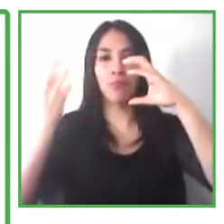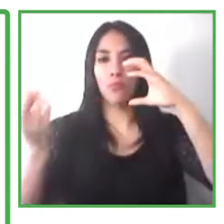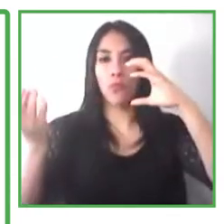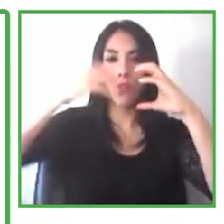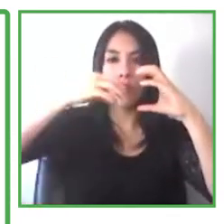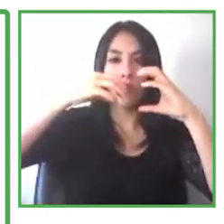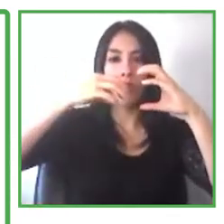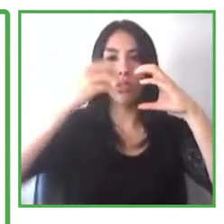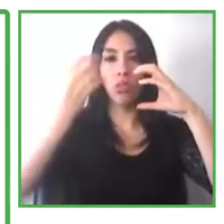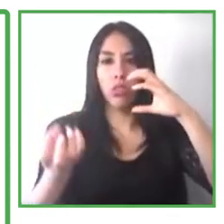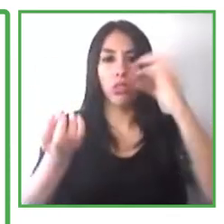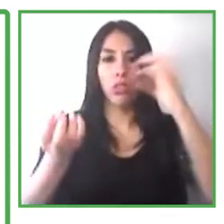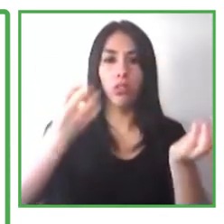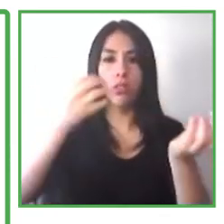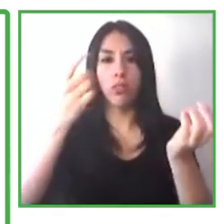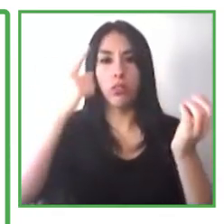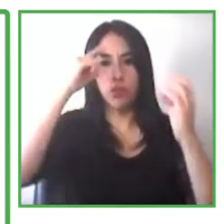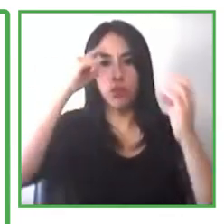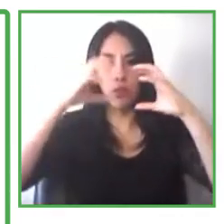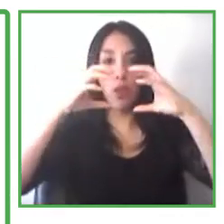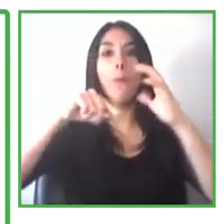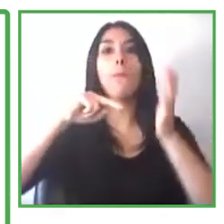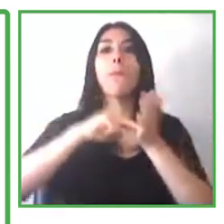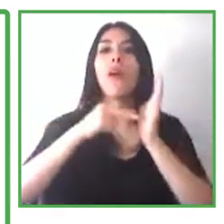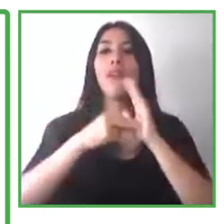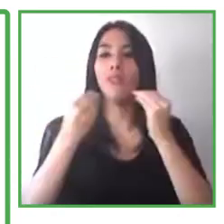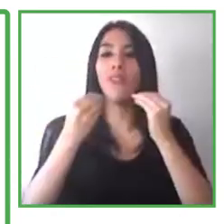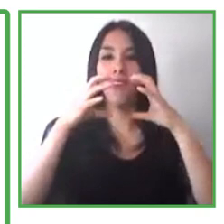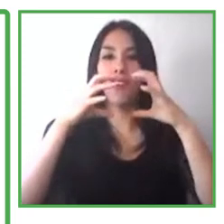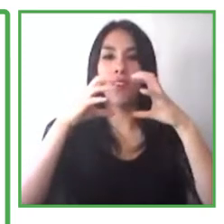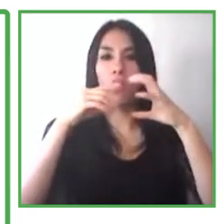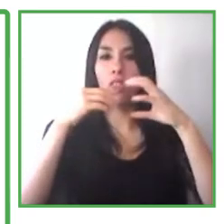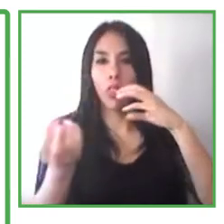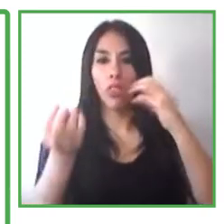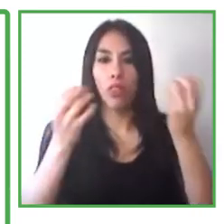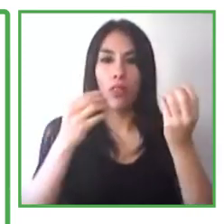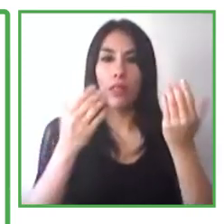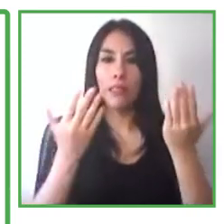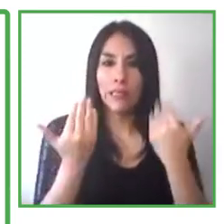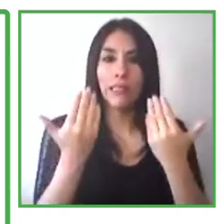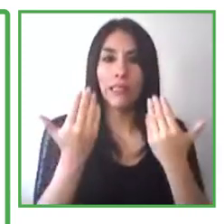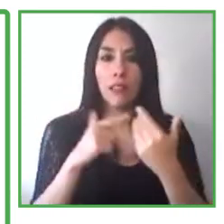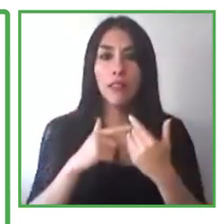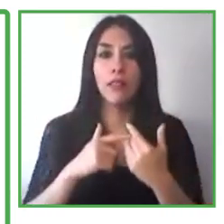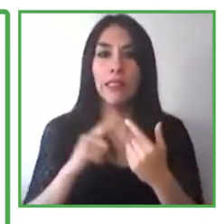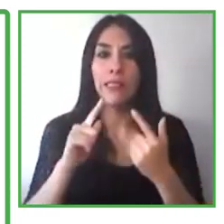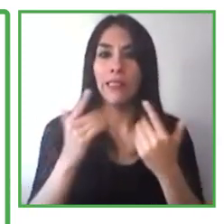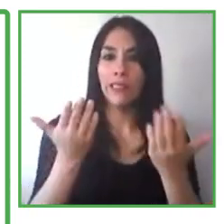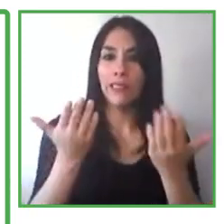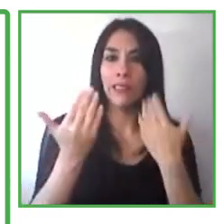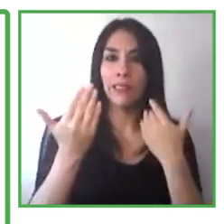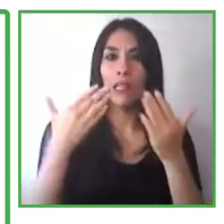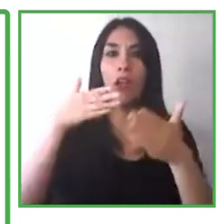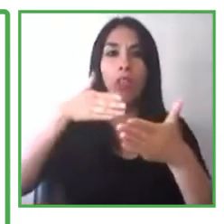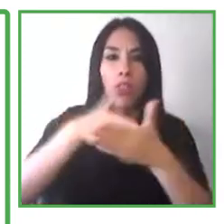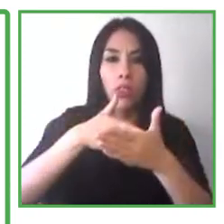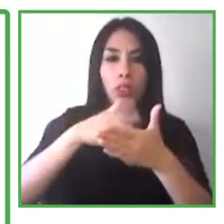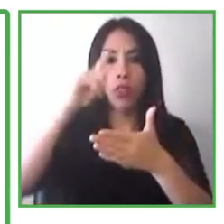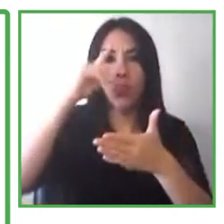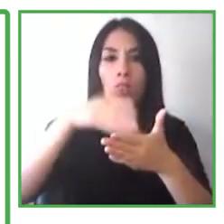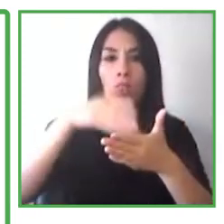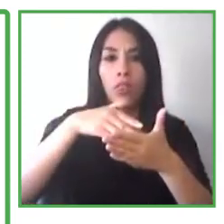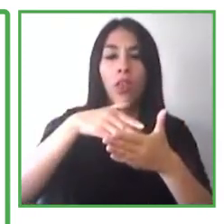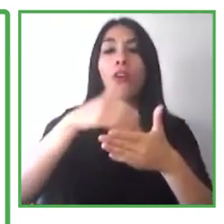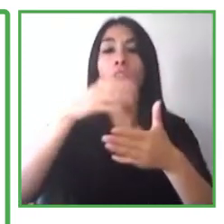limits their bias. I guess it creates a little bit of a preconceived notion about what people are